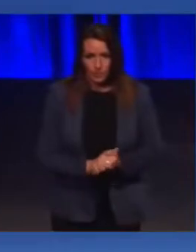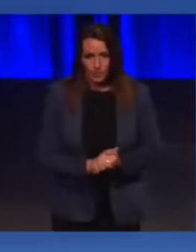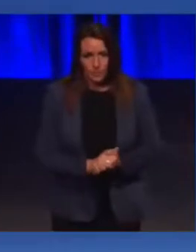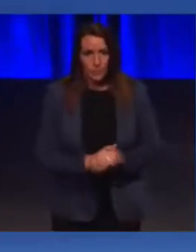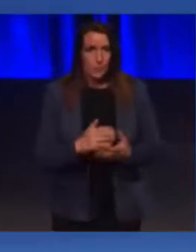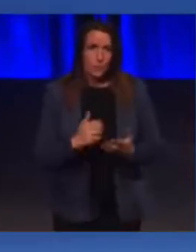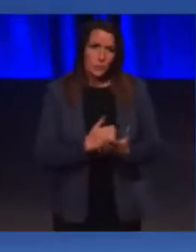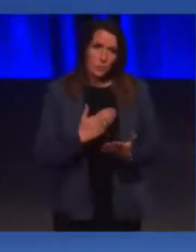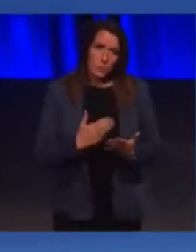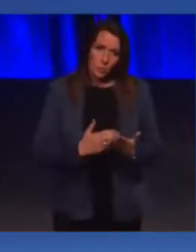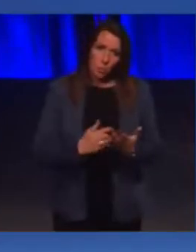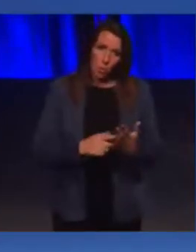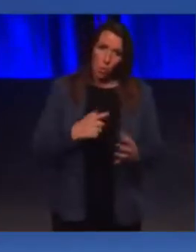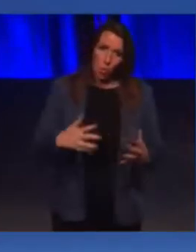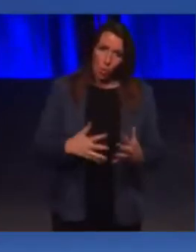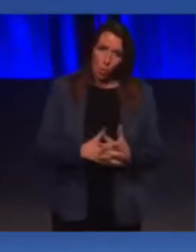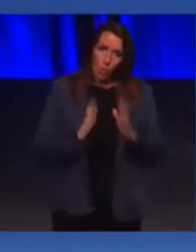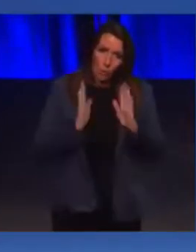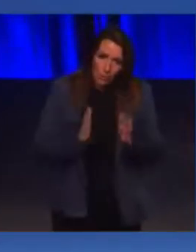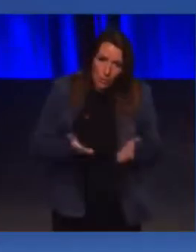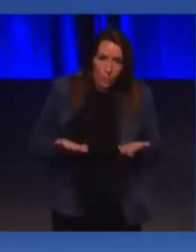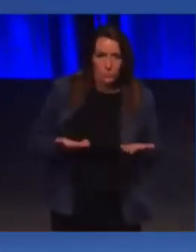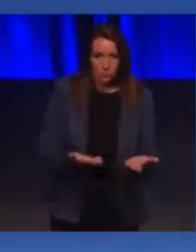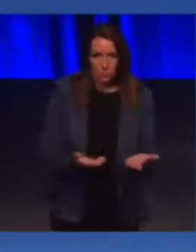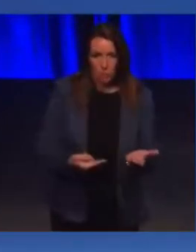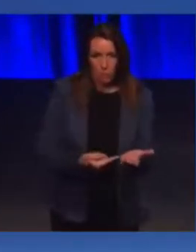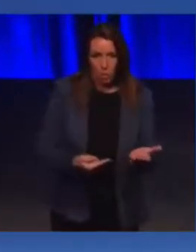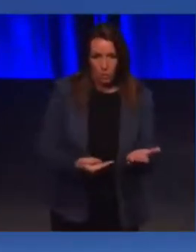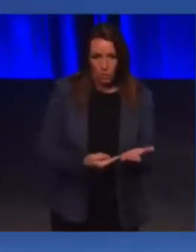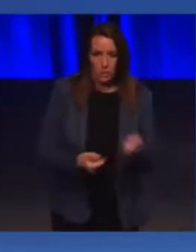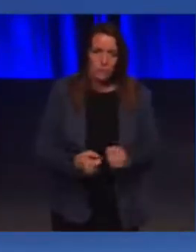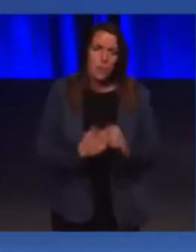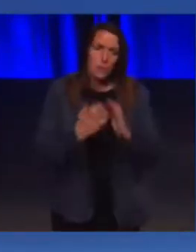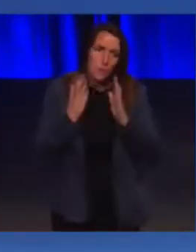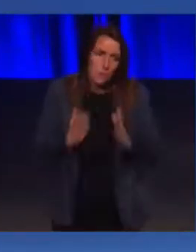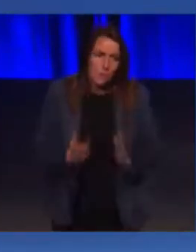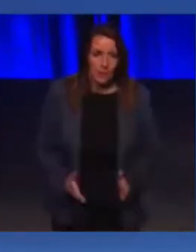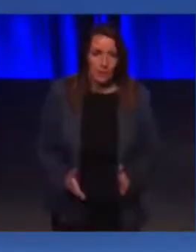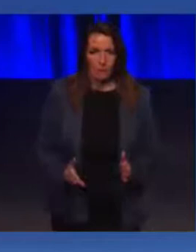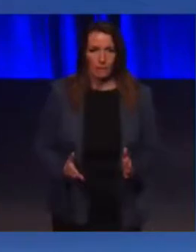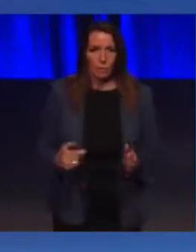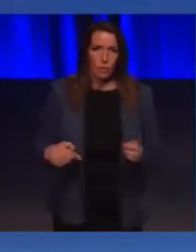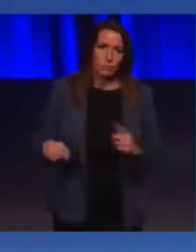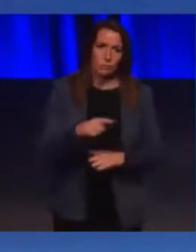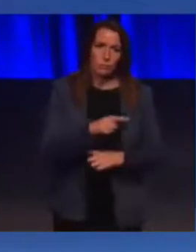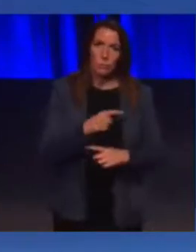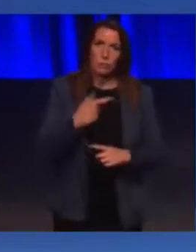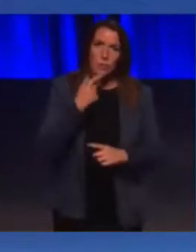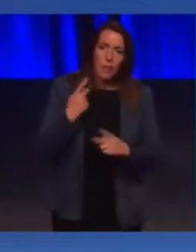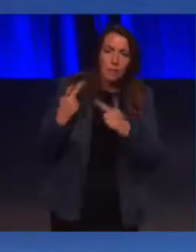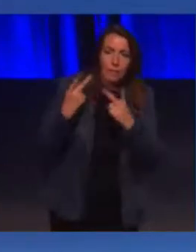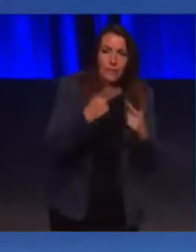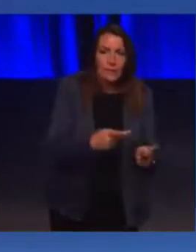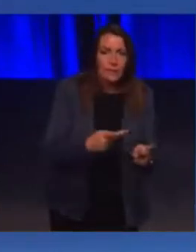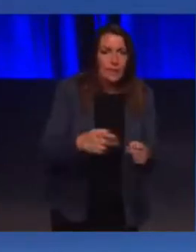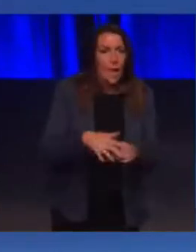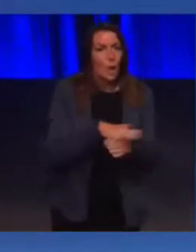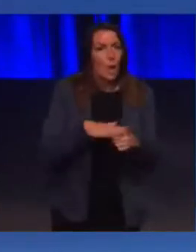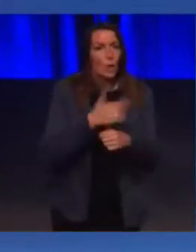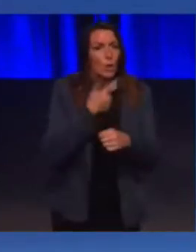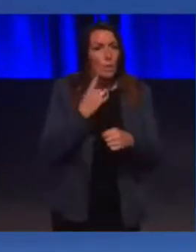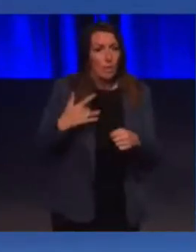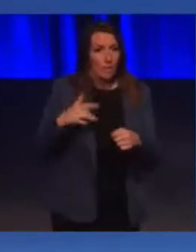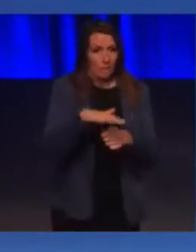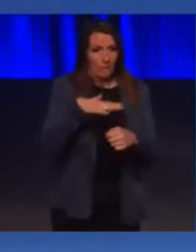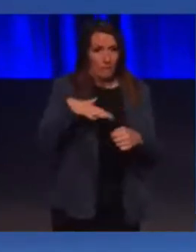making it a law that you have to provide toilets, you have to give our friends and visitors and our local people an